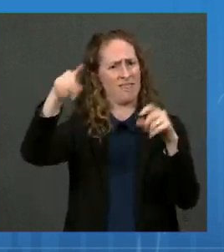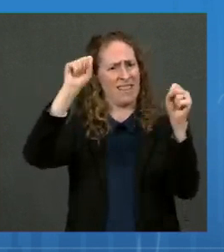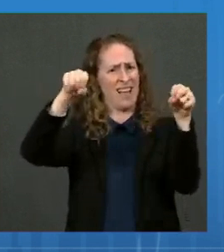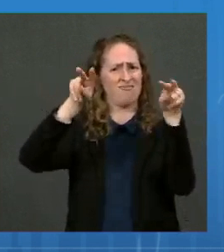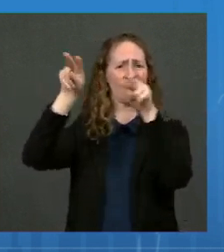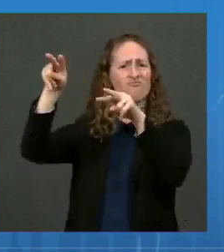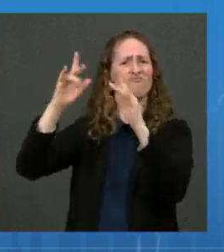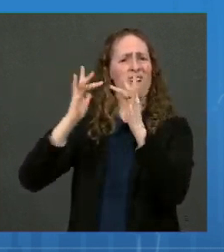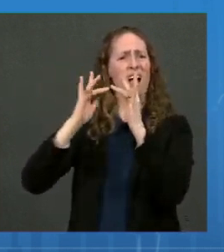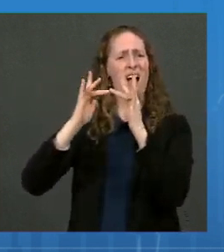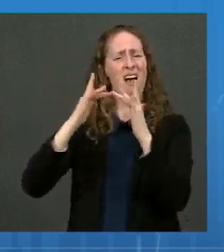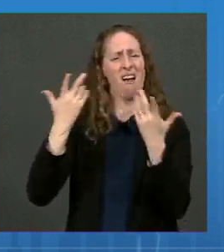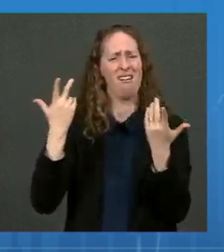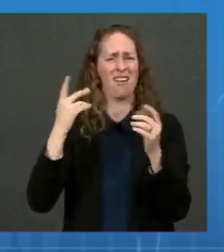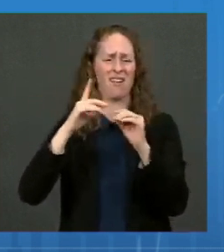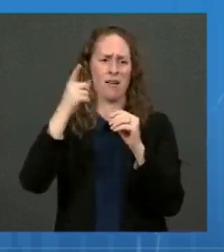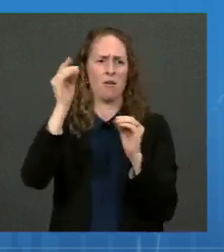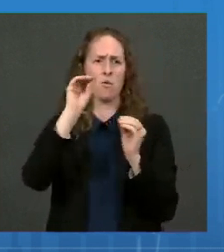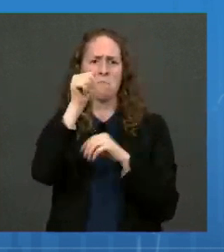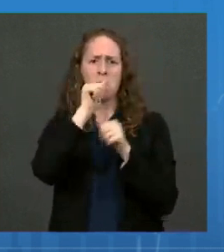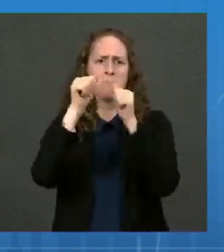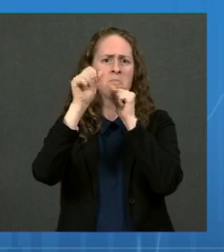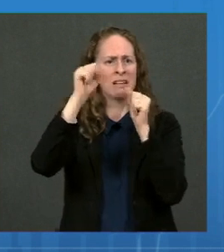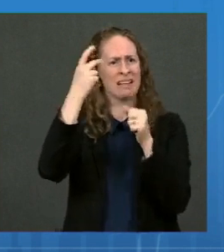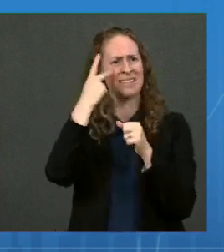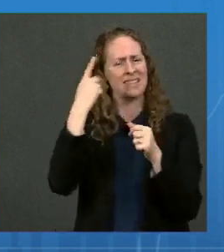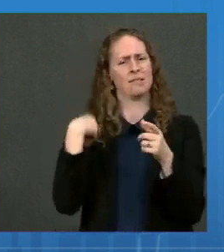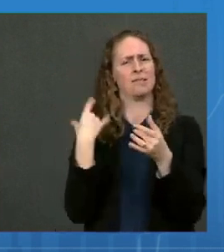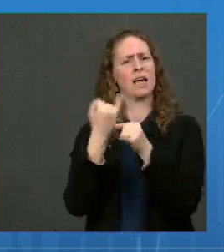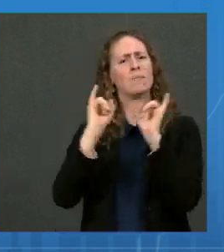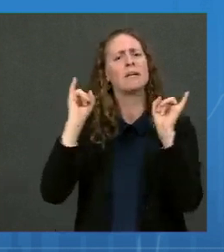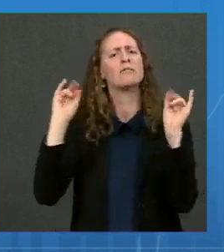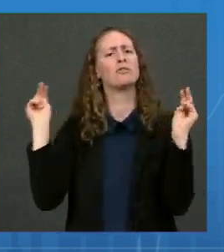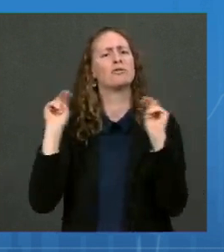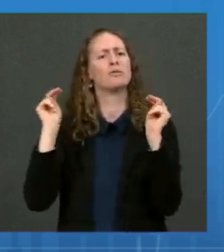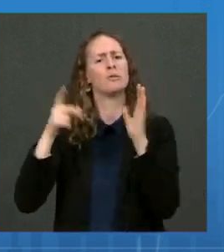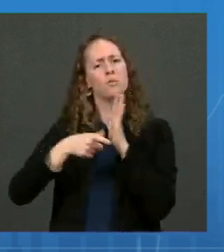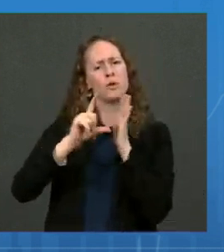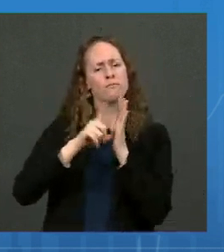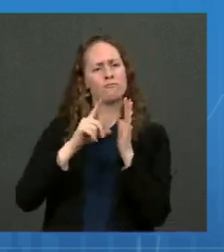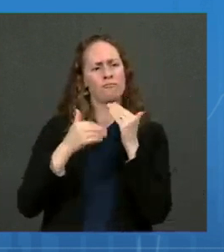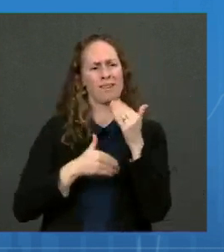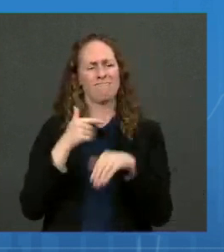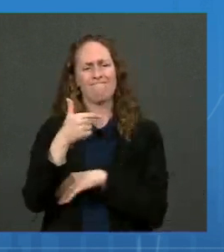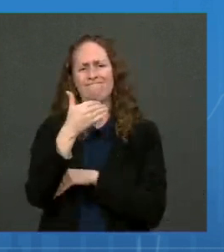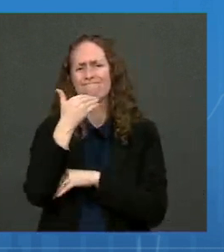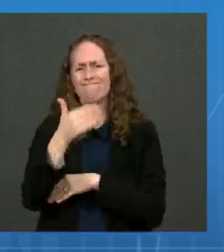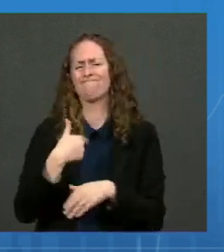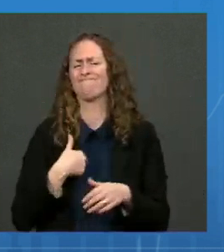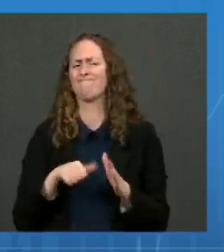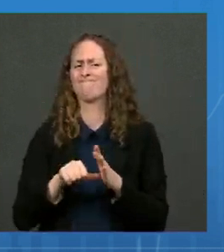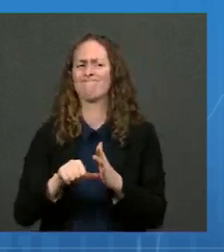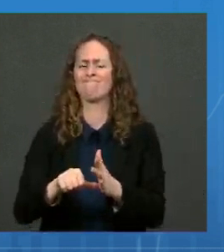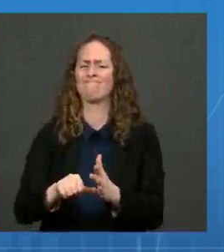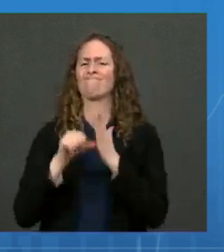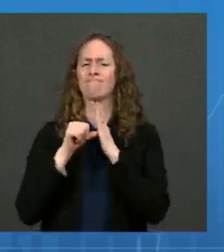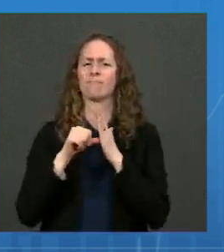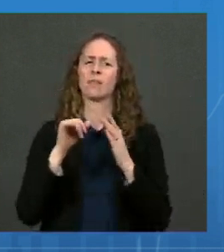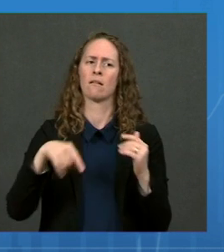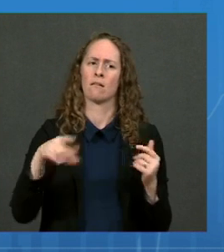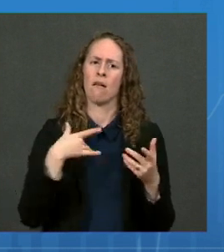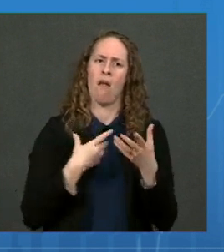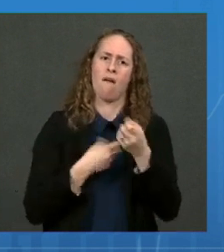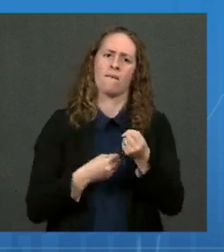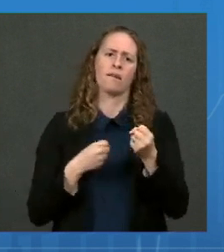confidence that we have a rigorous, independent, and transparent review process for vaccines in our country. That confidence is why I will be ready to